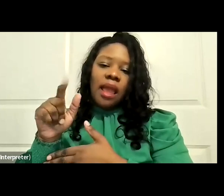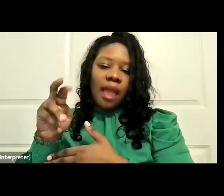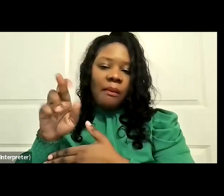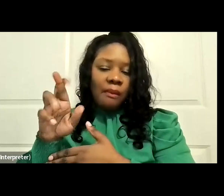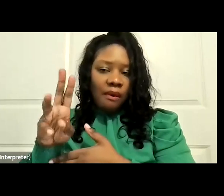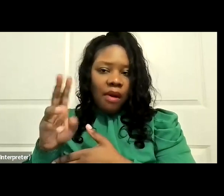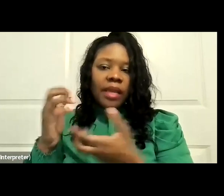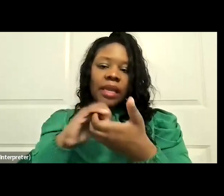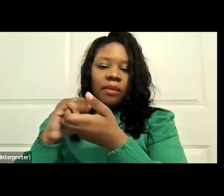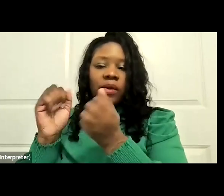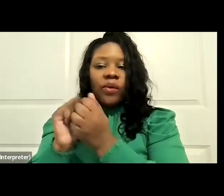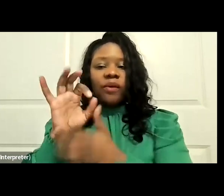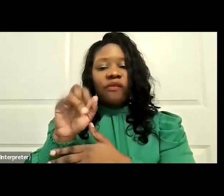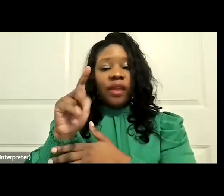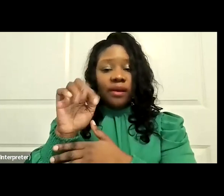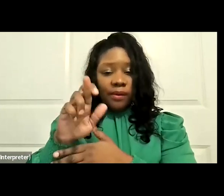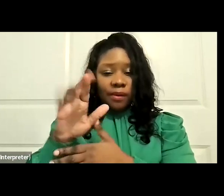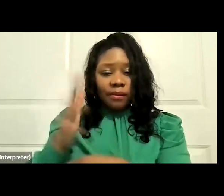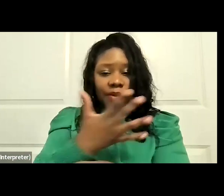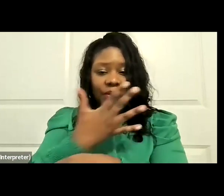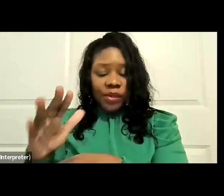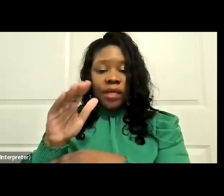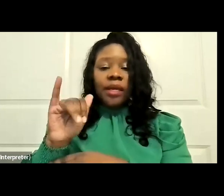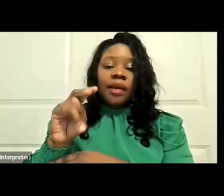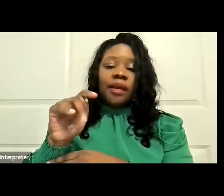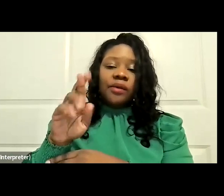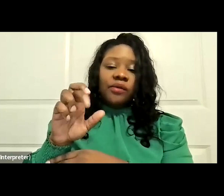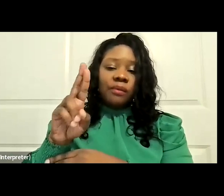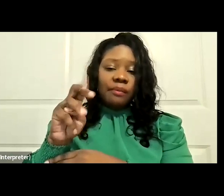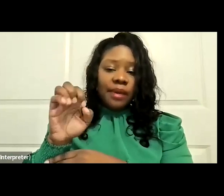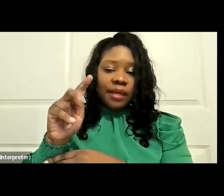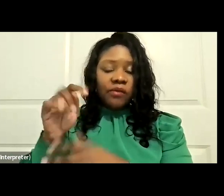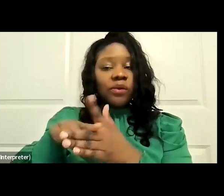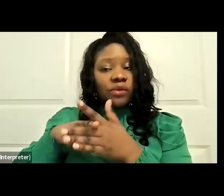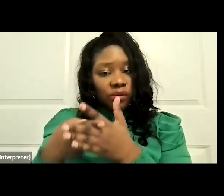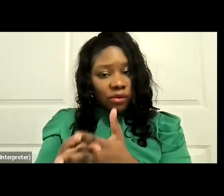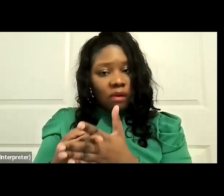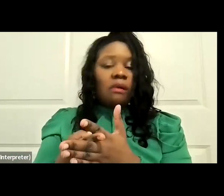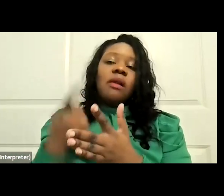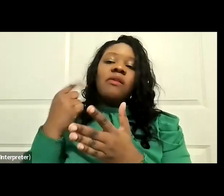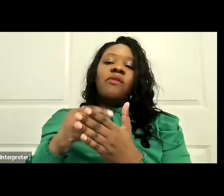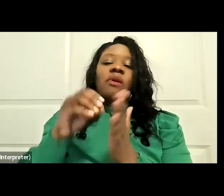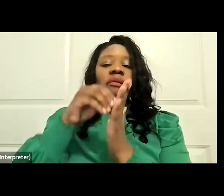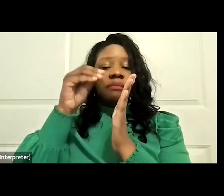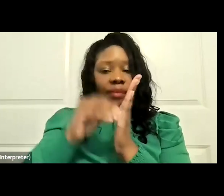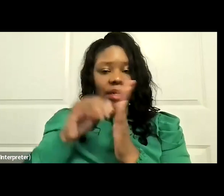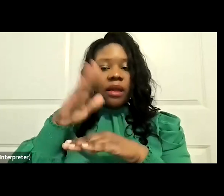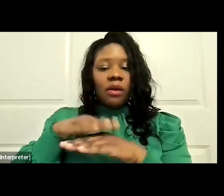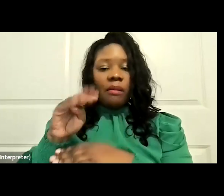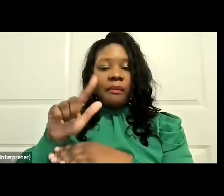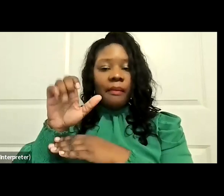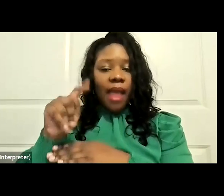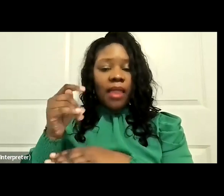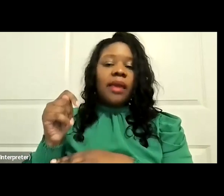with Fender Musical Instruments to start the signature gathering for getting it onto the ballot. Crate California was one of the first